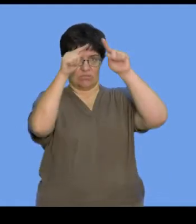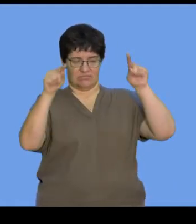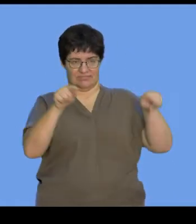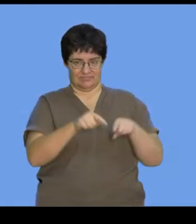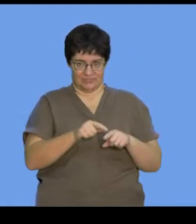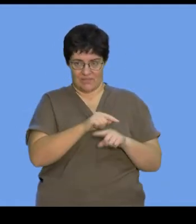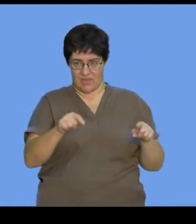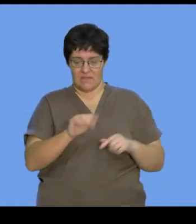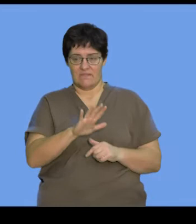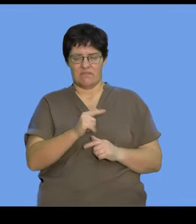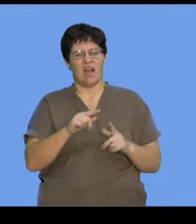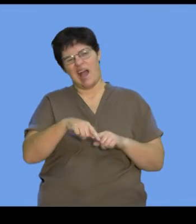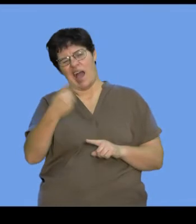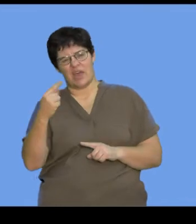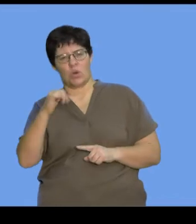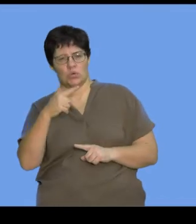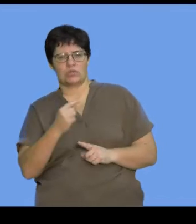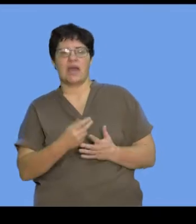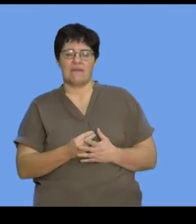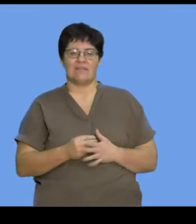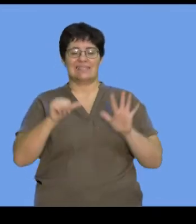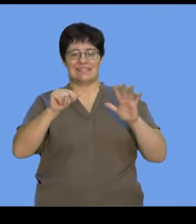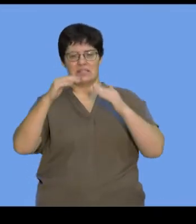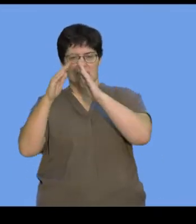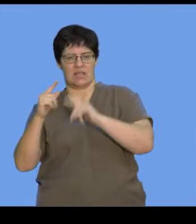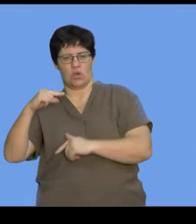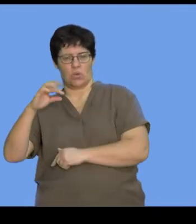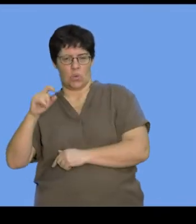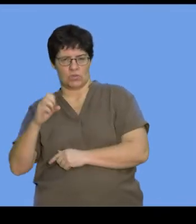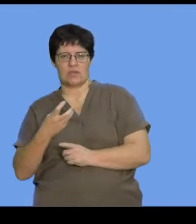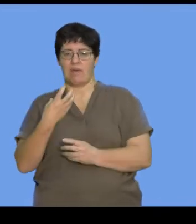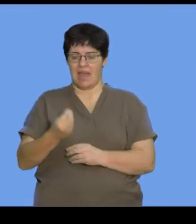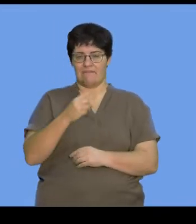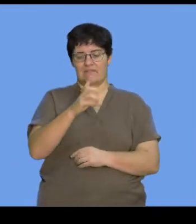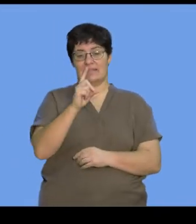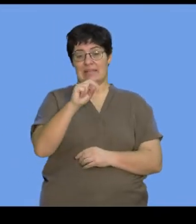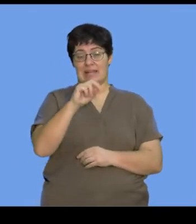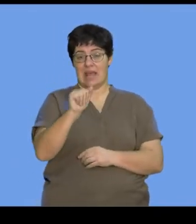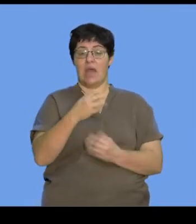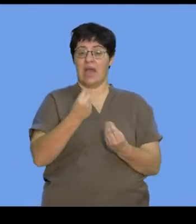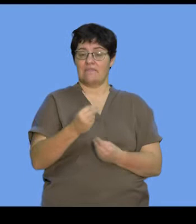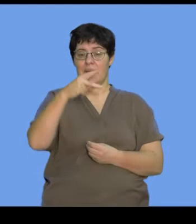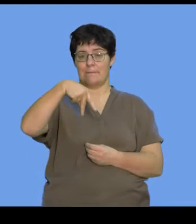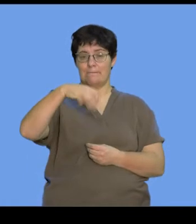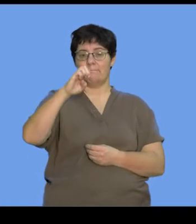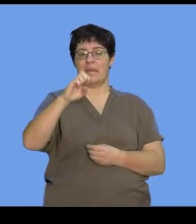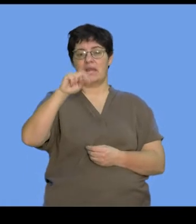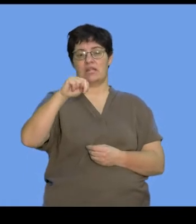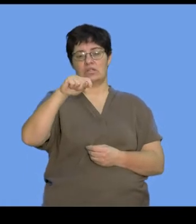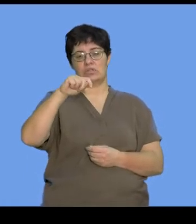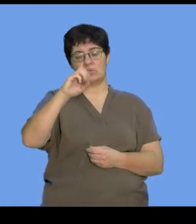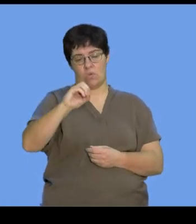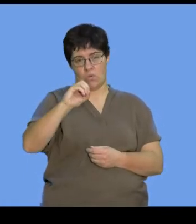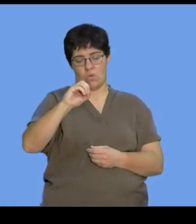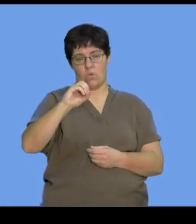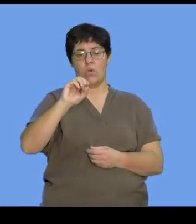Unlike your glucose, which is a hexose sugar, here we've got DNA, which contains a pentose sugar, which is a five-carbon